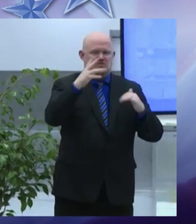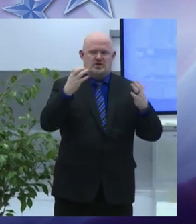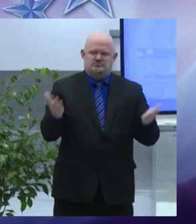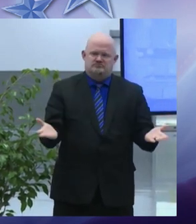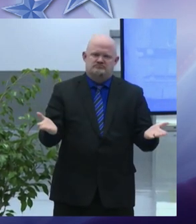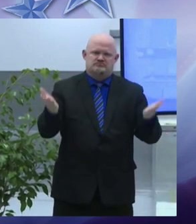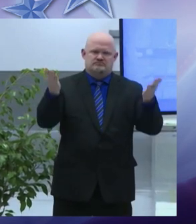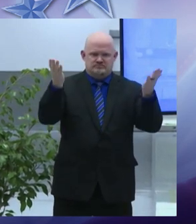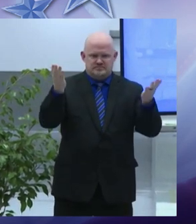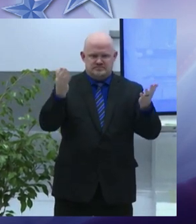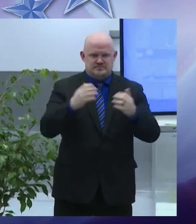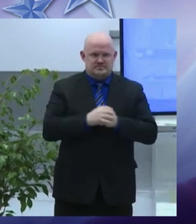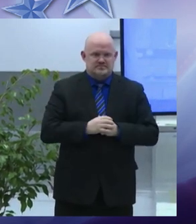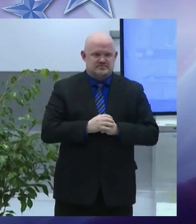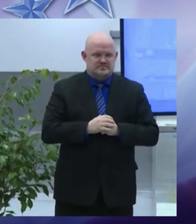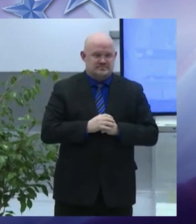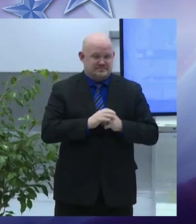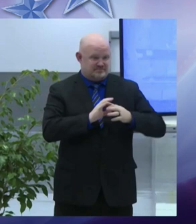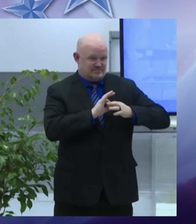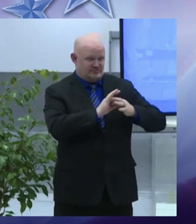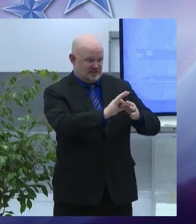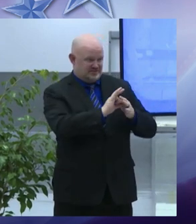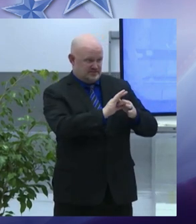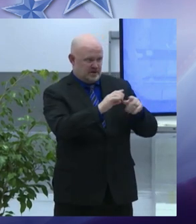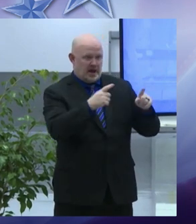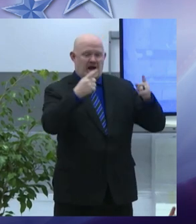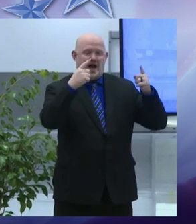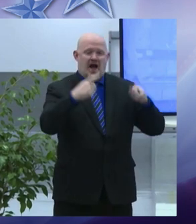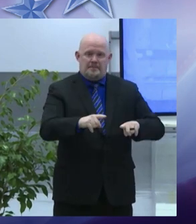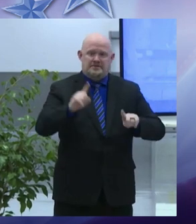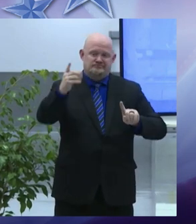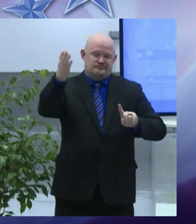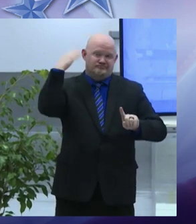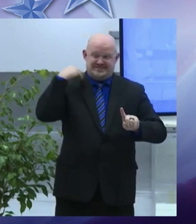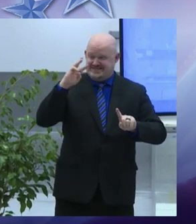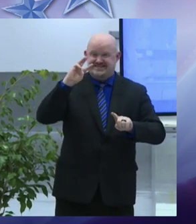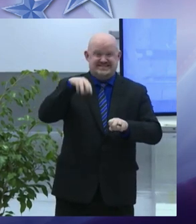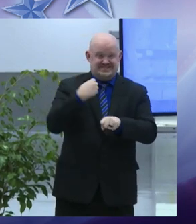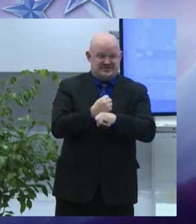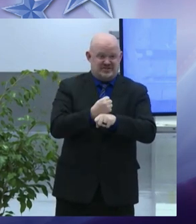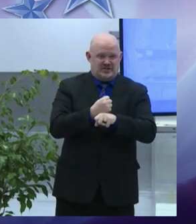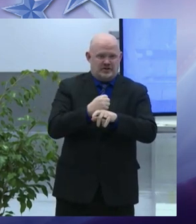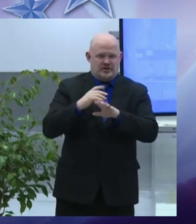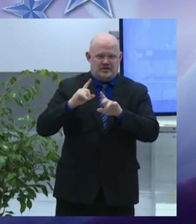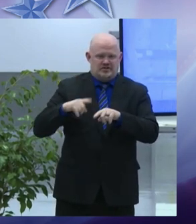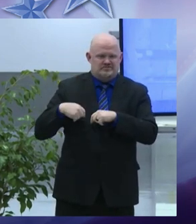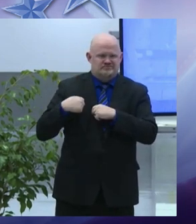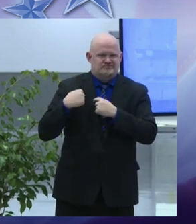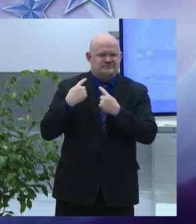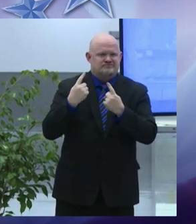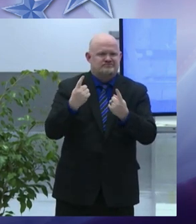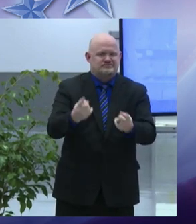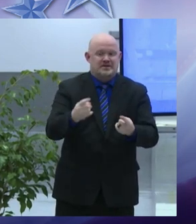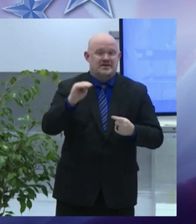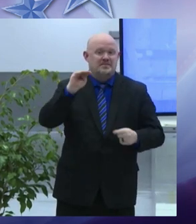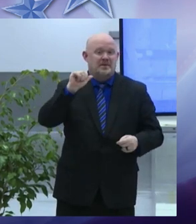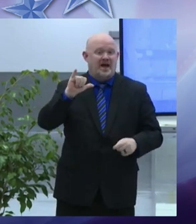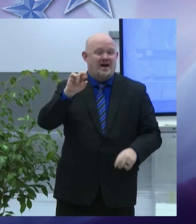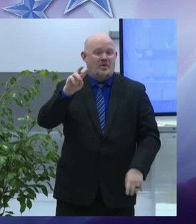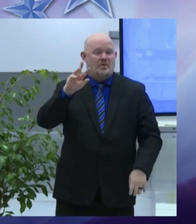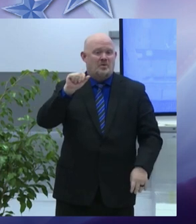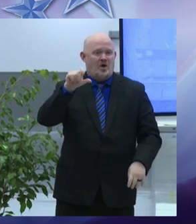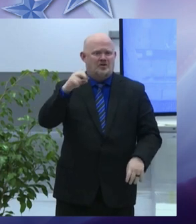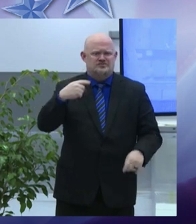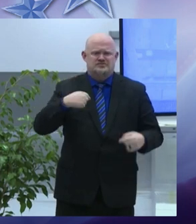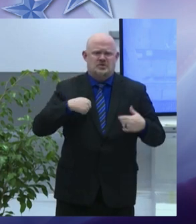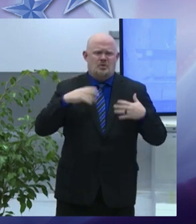years and counting mayor Walsh has always been a very approachable person making efforts to provide services for the city and its residents with